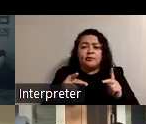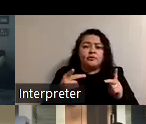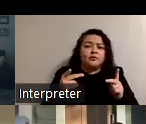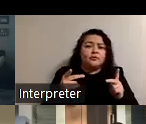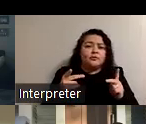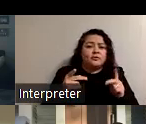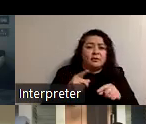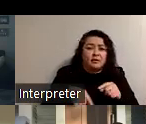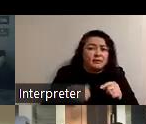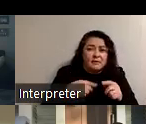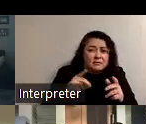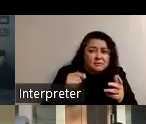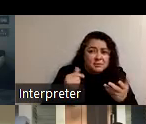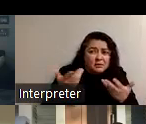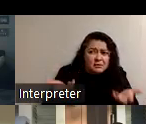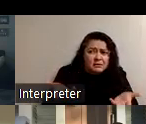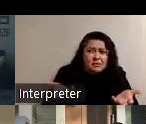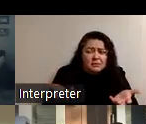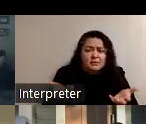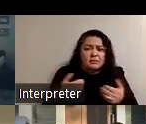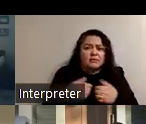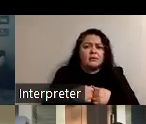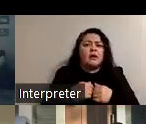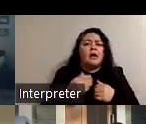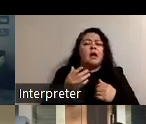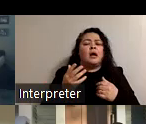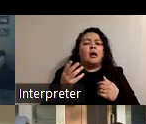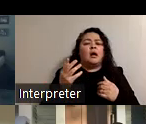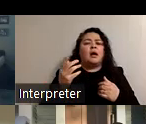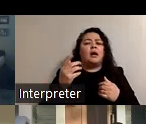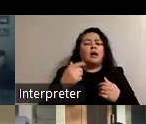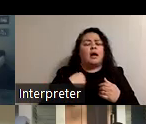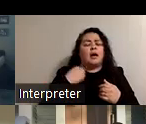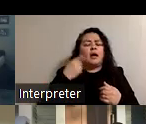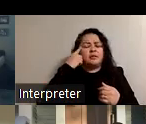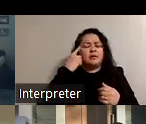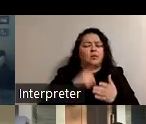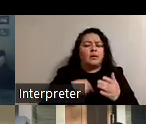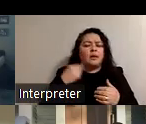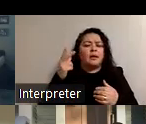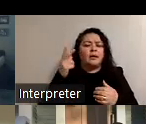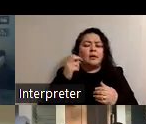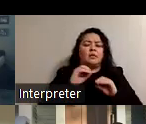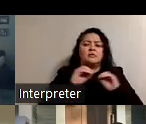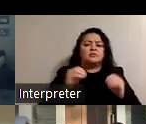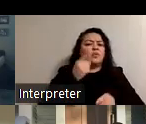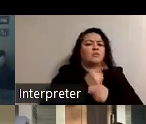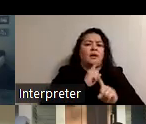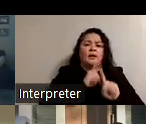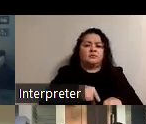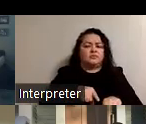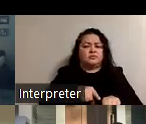disability you know so that's well i i mean i think what i hear is there's there's no right answer